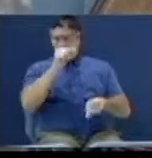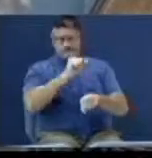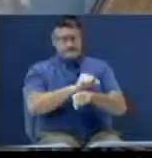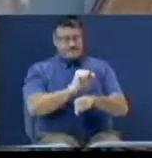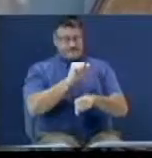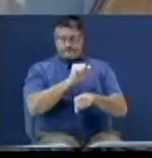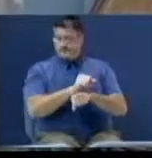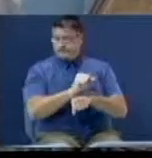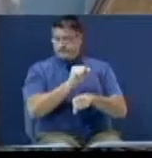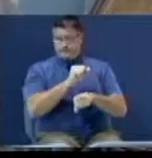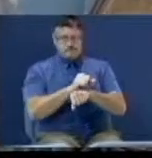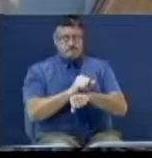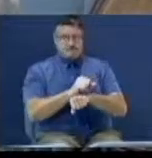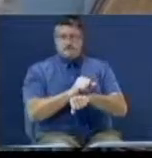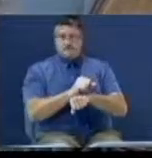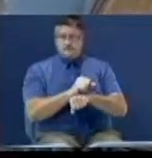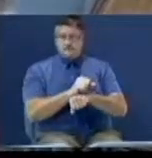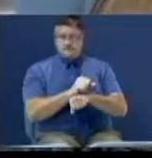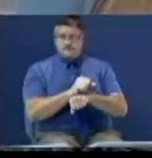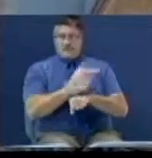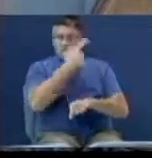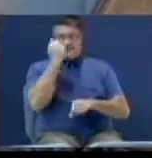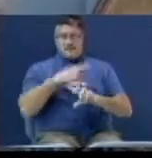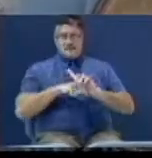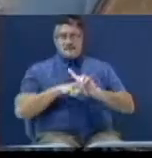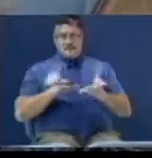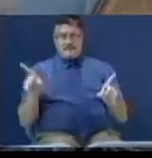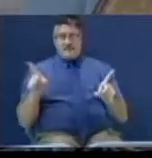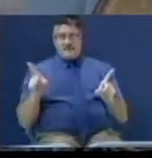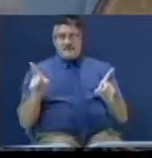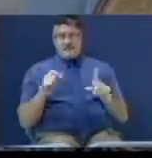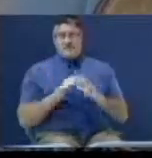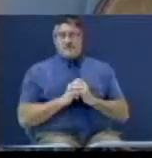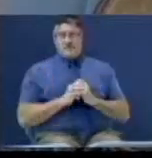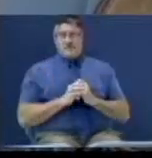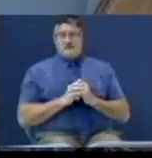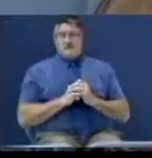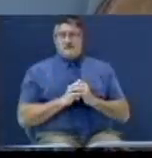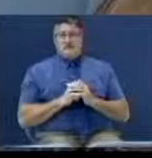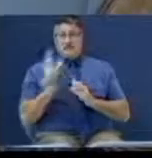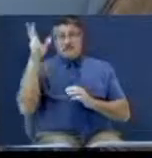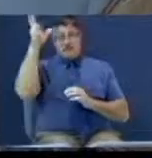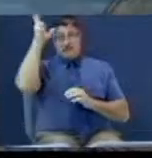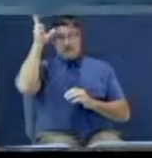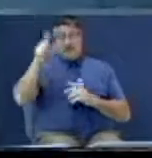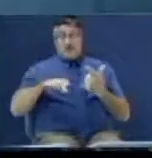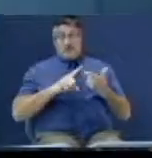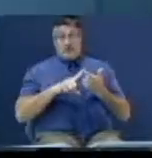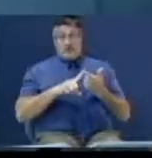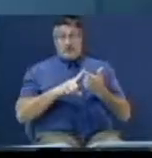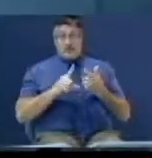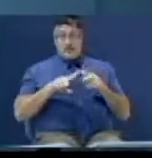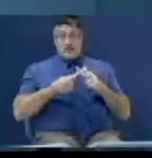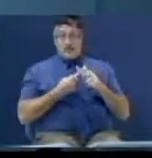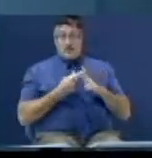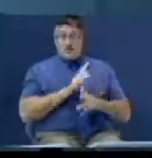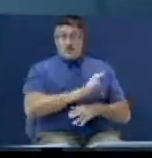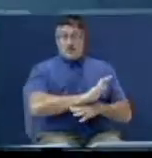because it's different. Well, there was a day when they started your program,